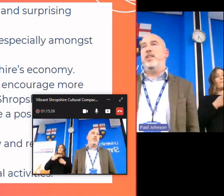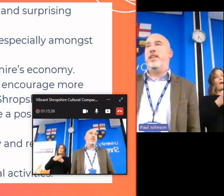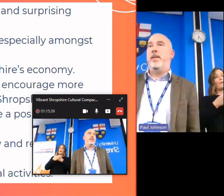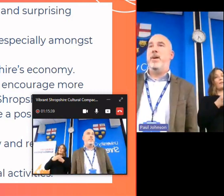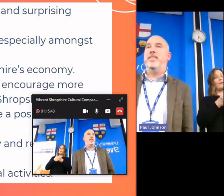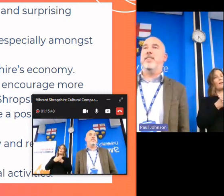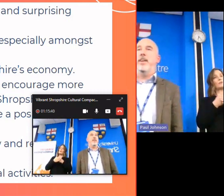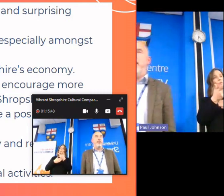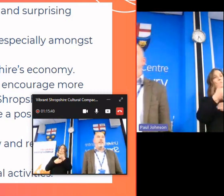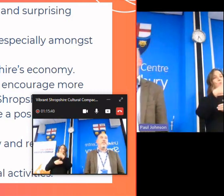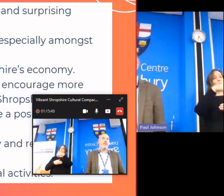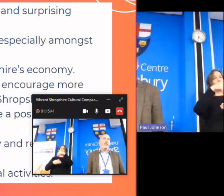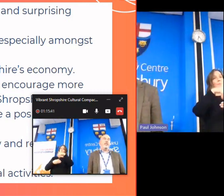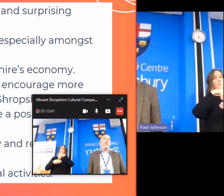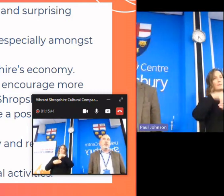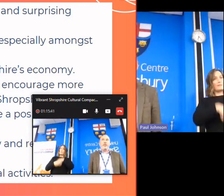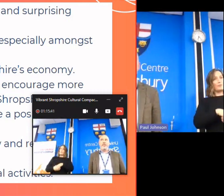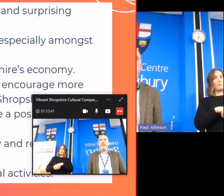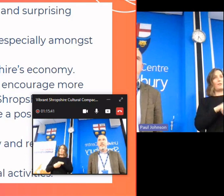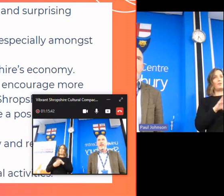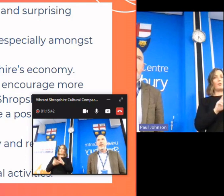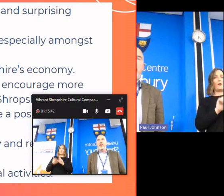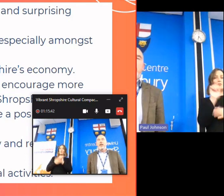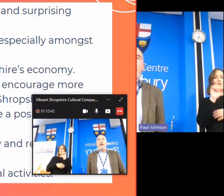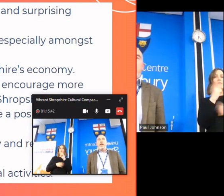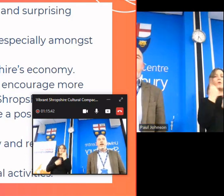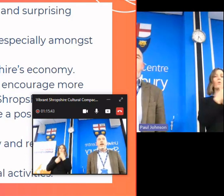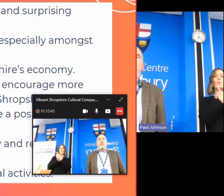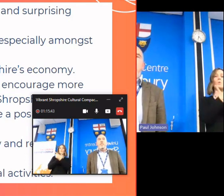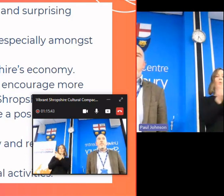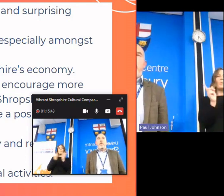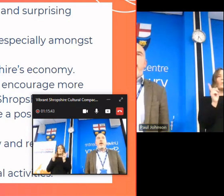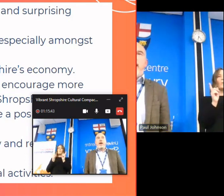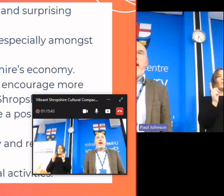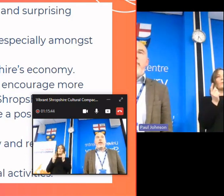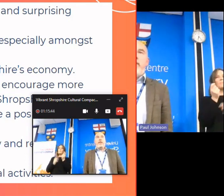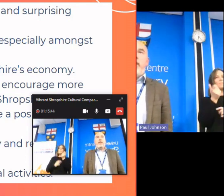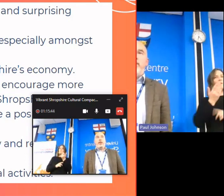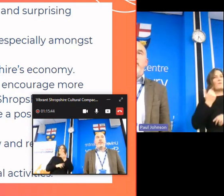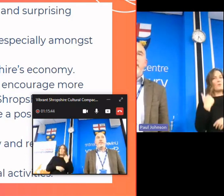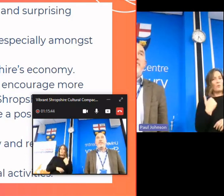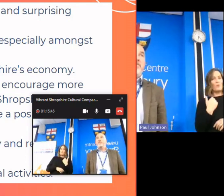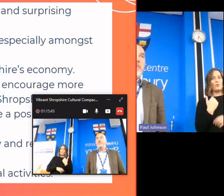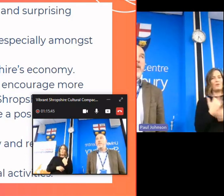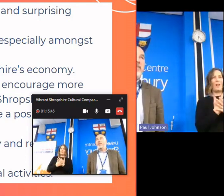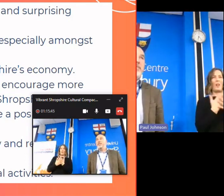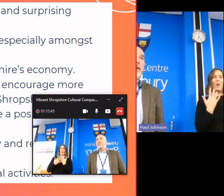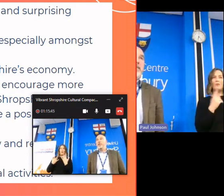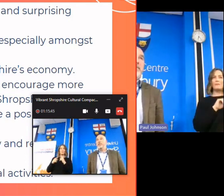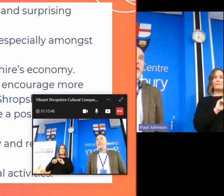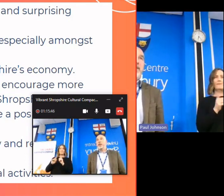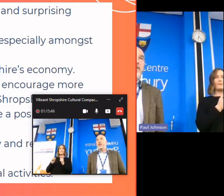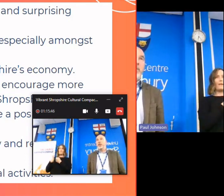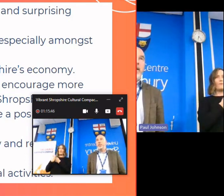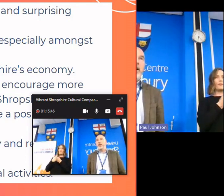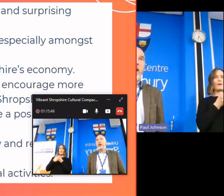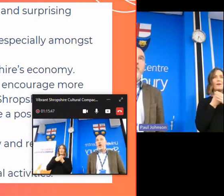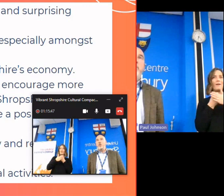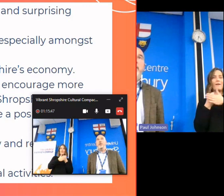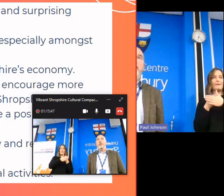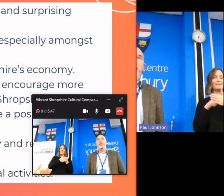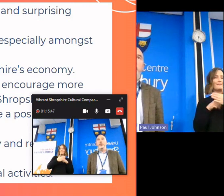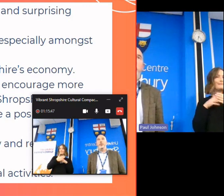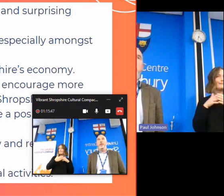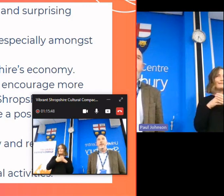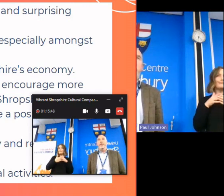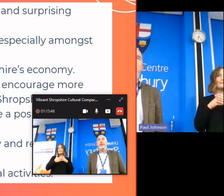in culture especially amongst underserved communities um and there are lots of different barriers to participation and we